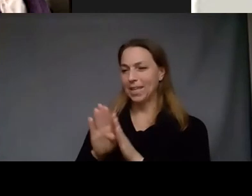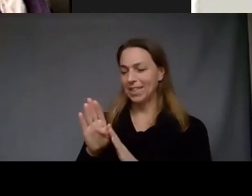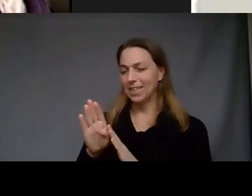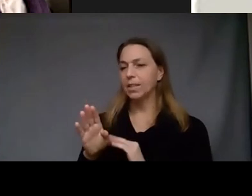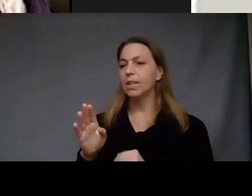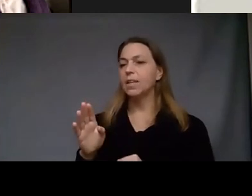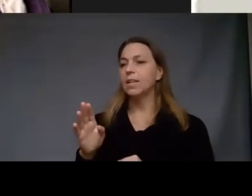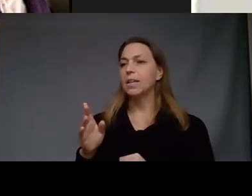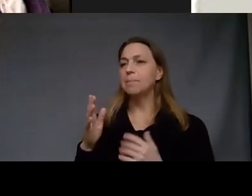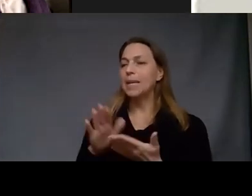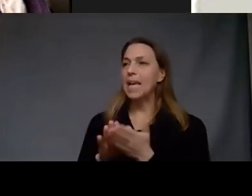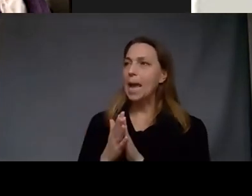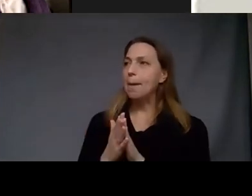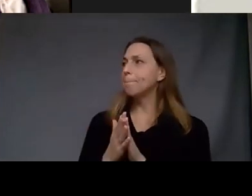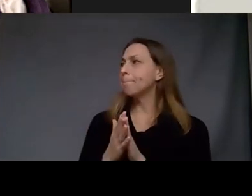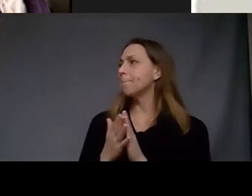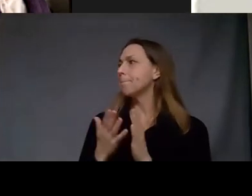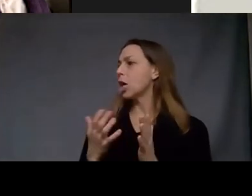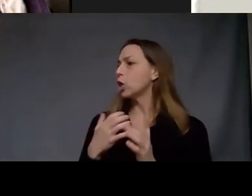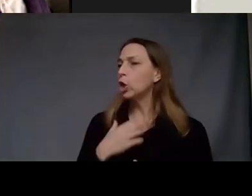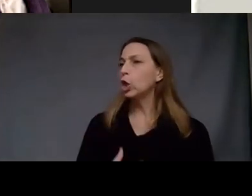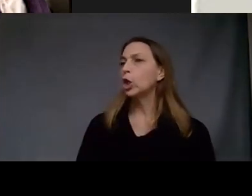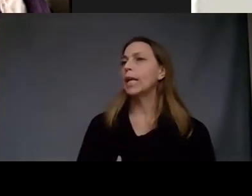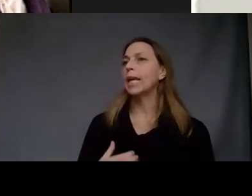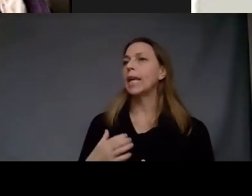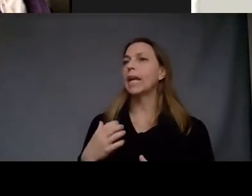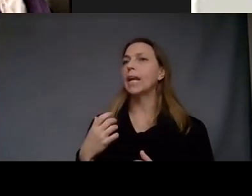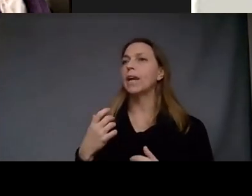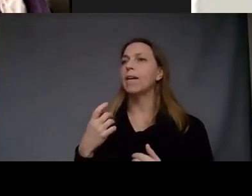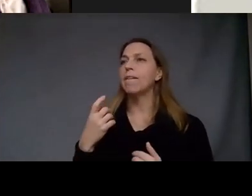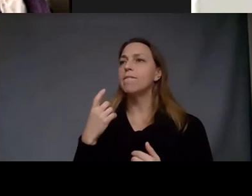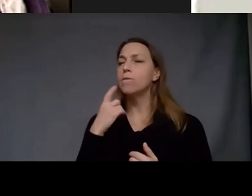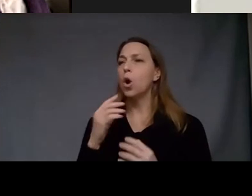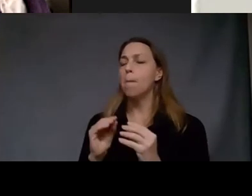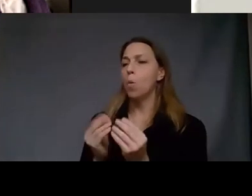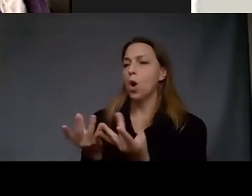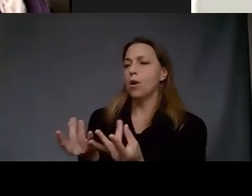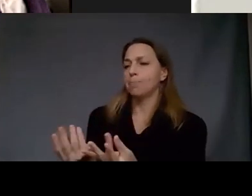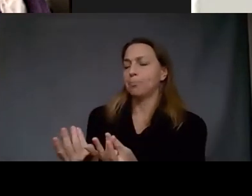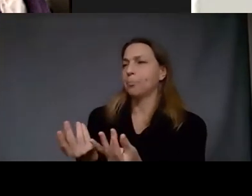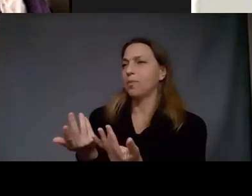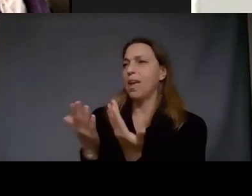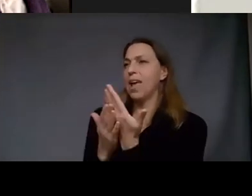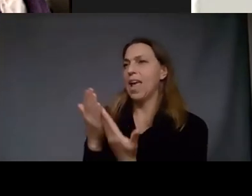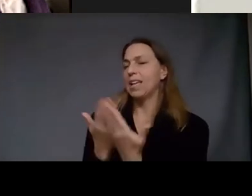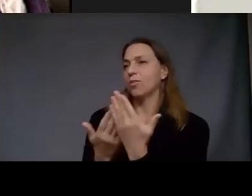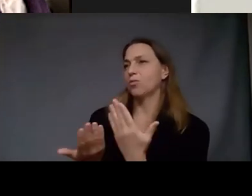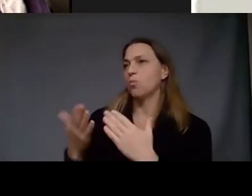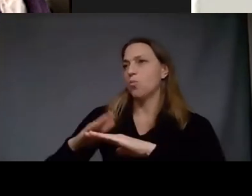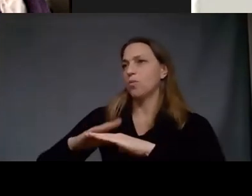yearning for sort of a tactile experience something about